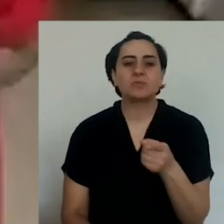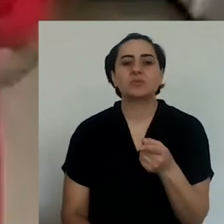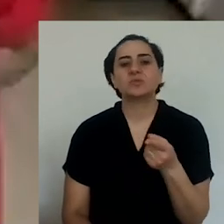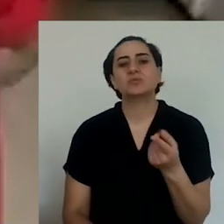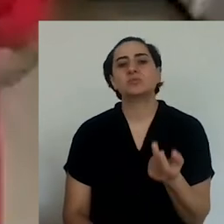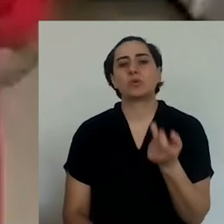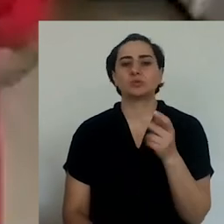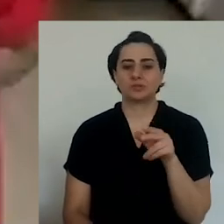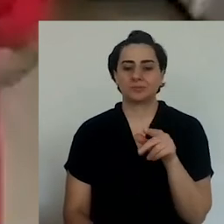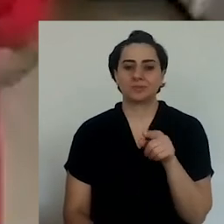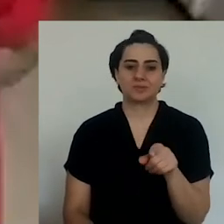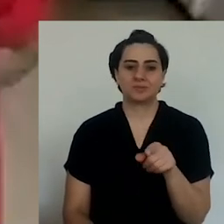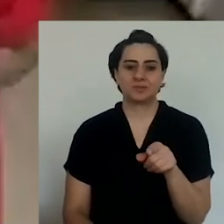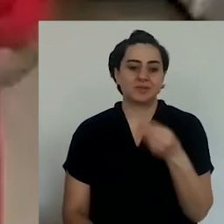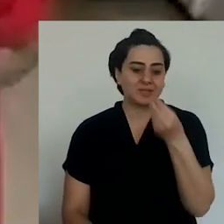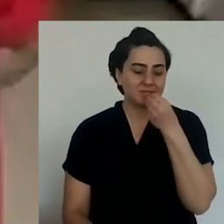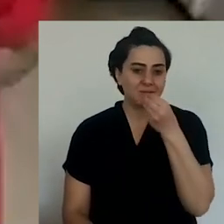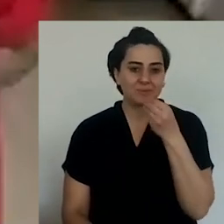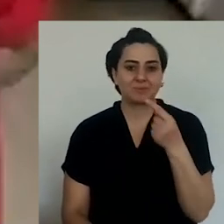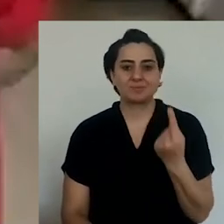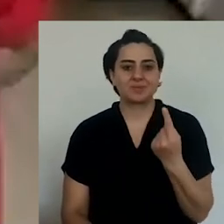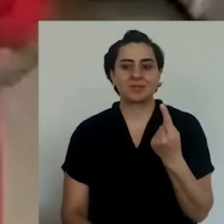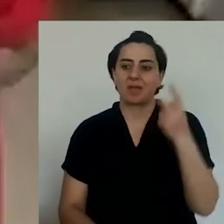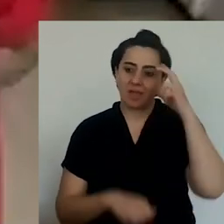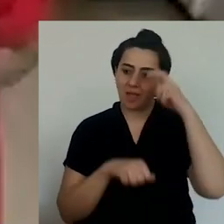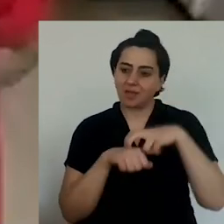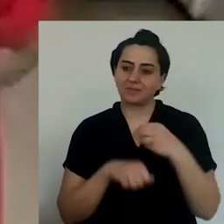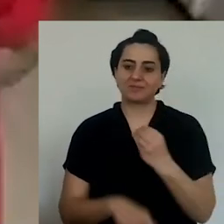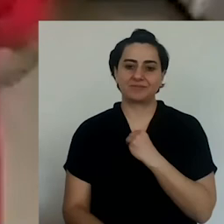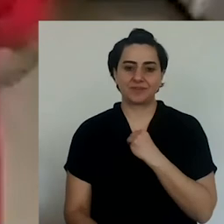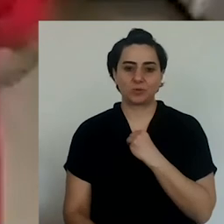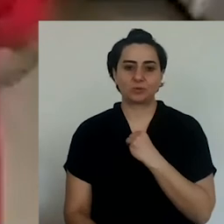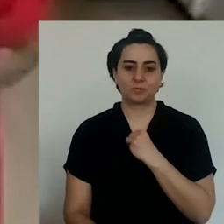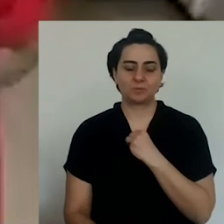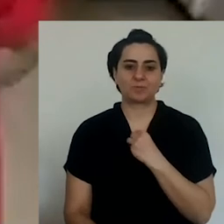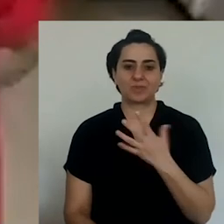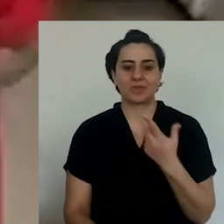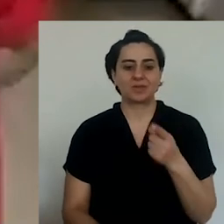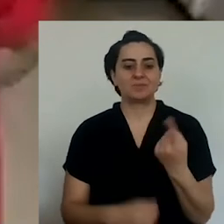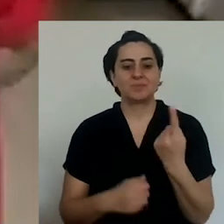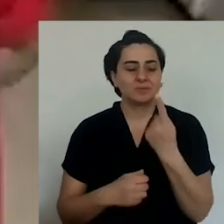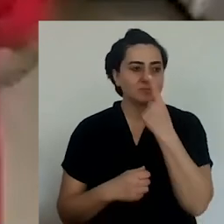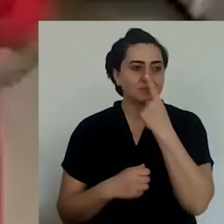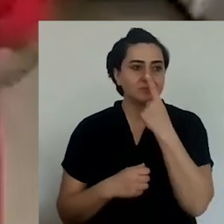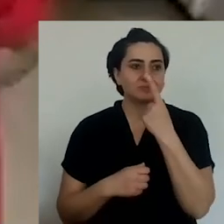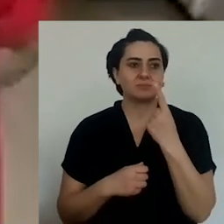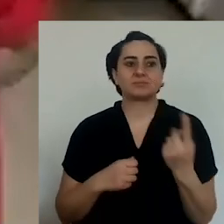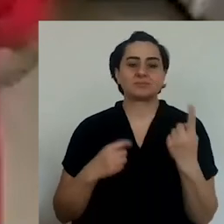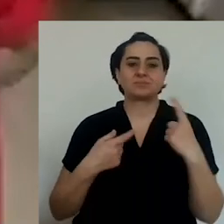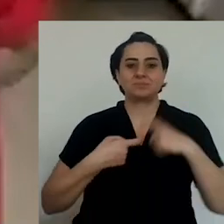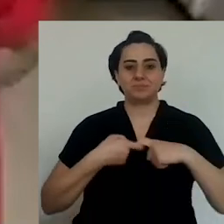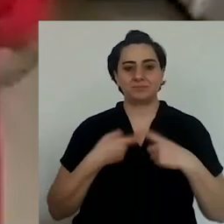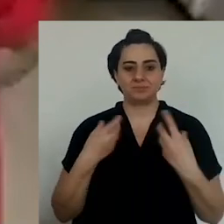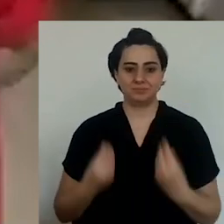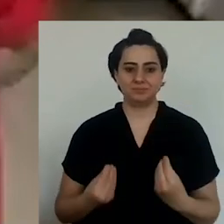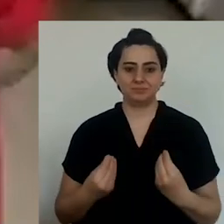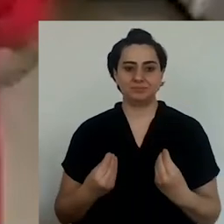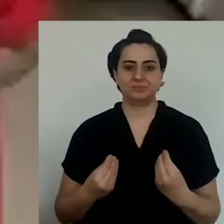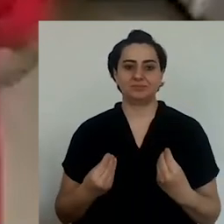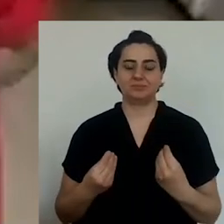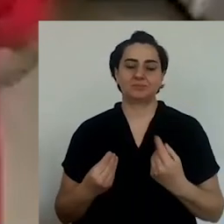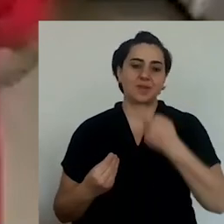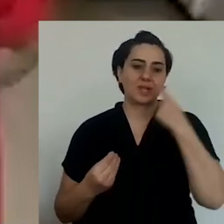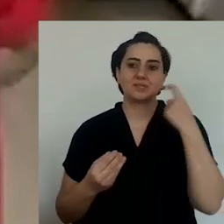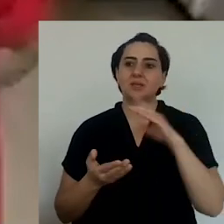In fact, we just wanted to commemorate people. And eating, getting together at the table was about that. Or